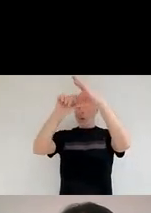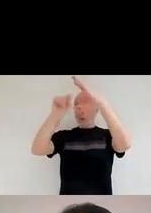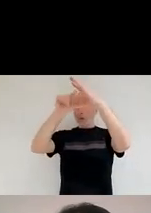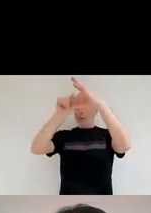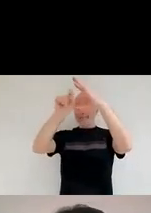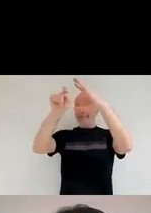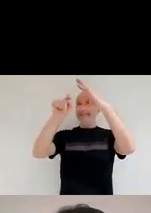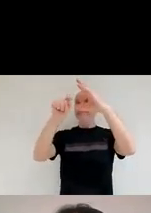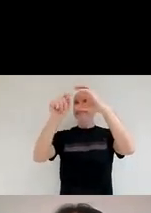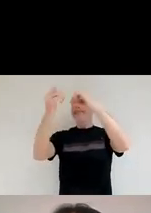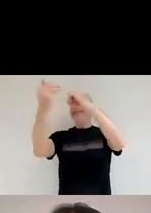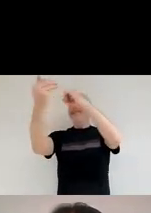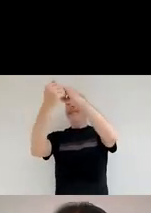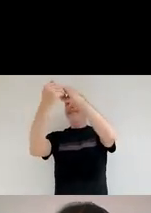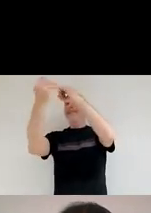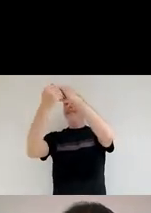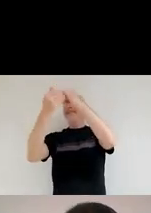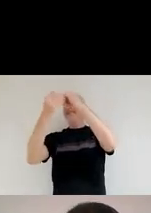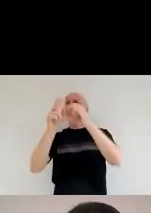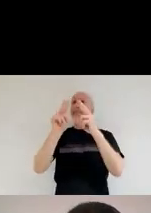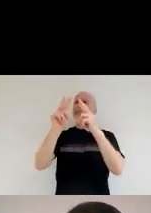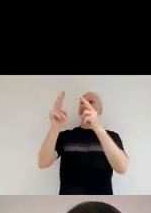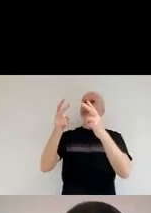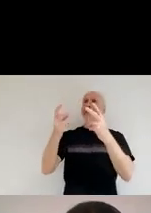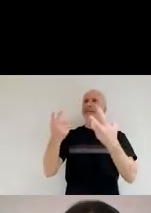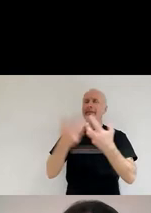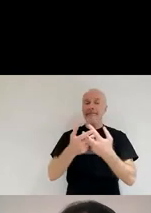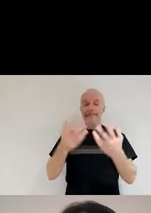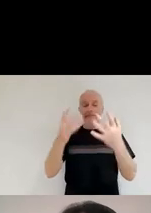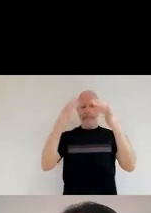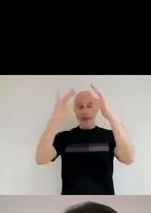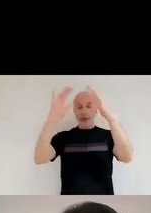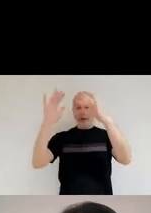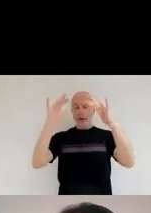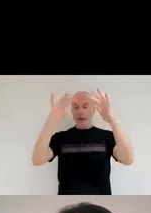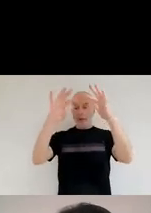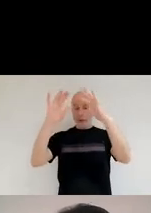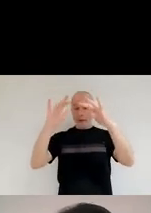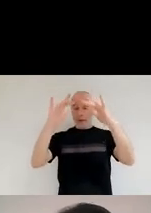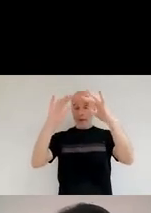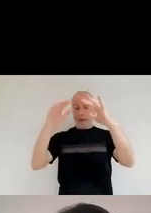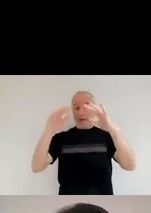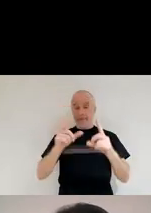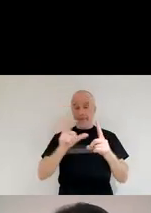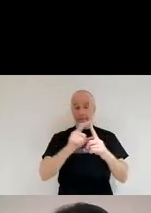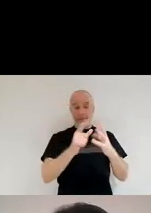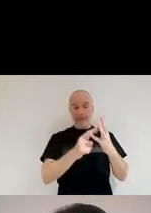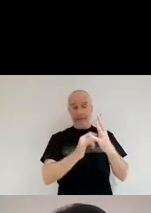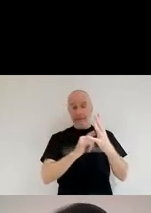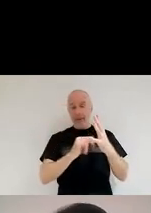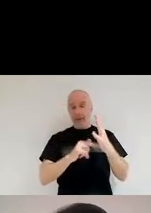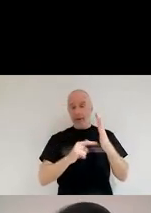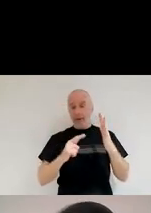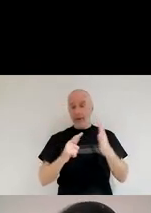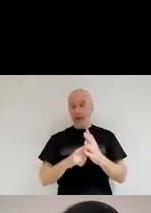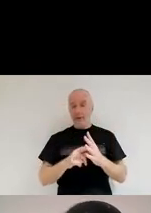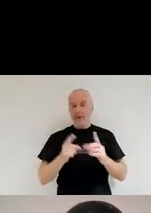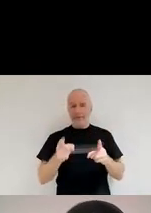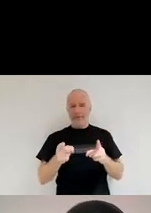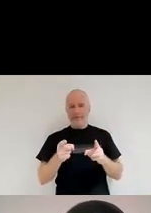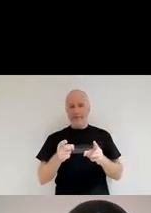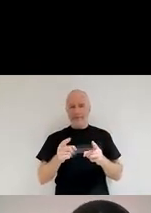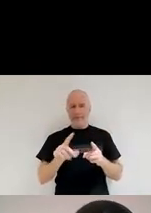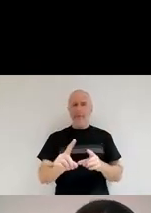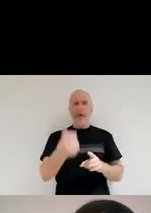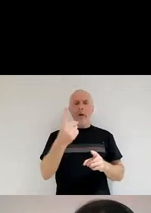light, we have to start linking this to dust. And to do that, we have to understand what the dust actually is.